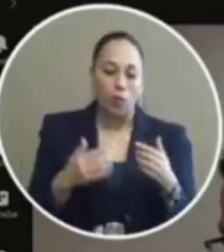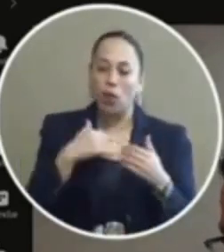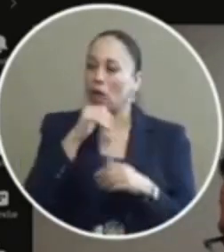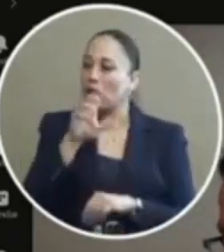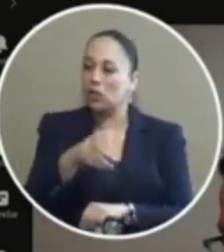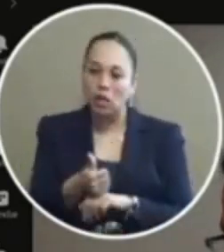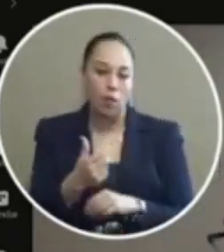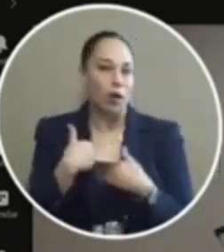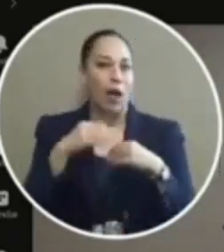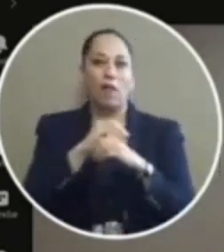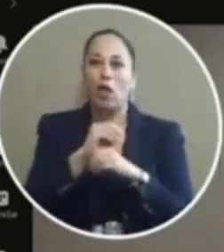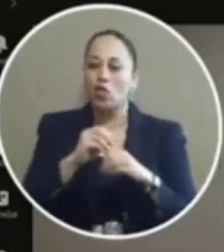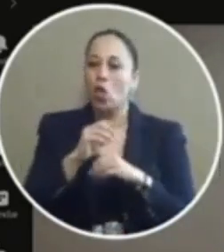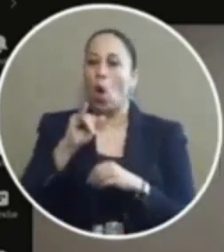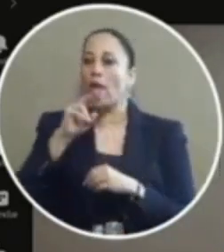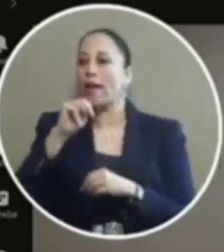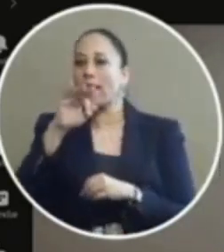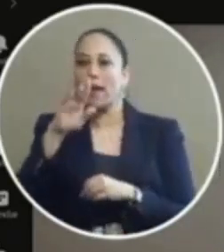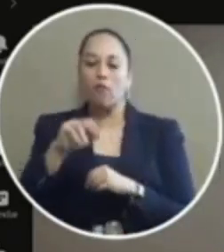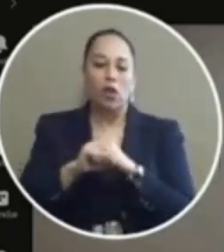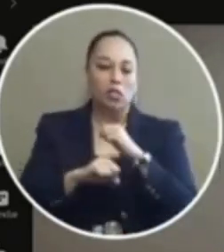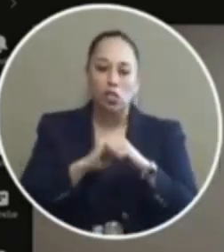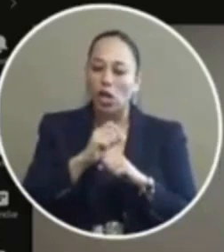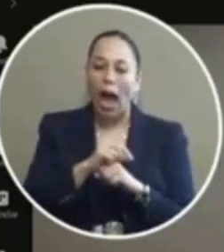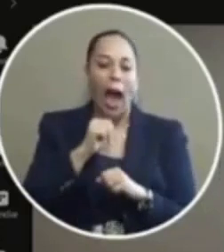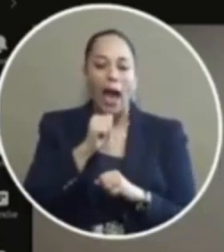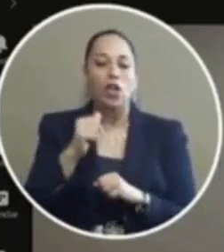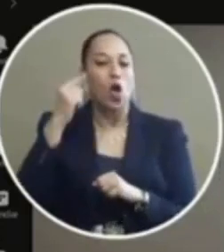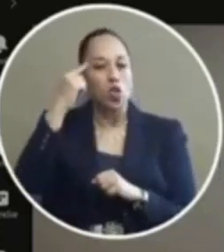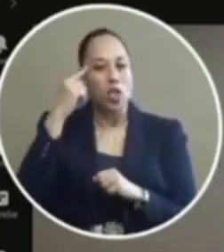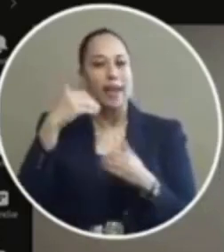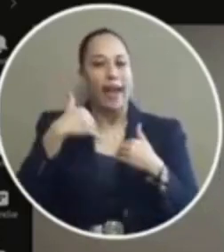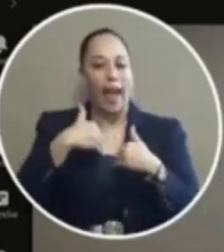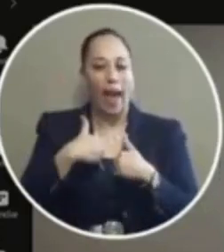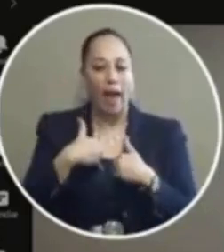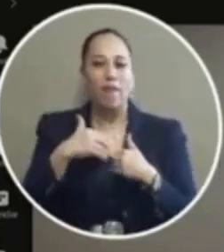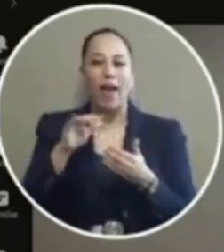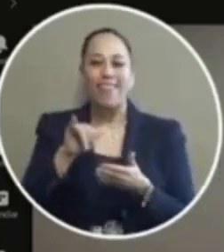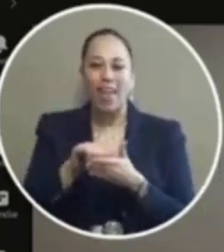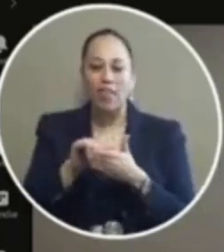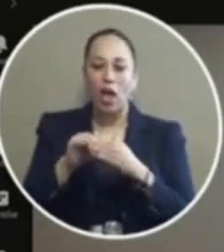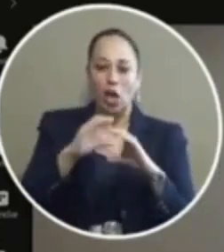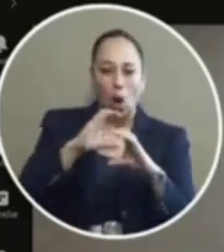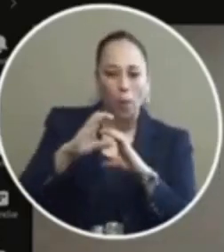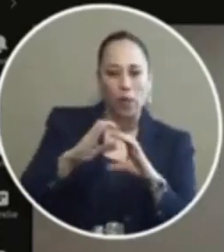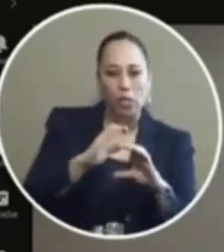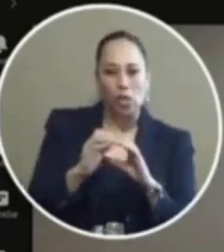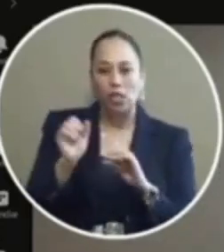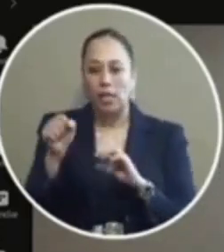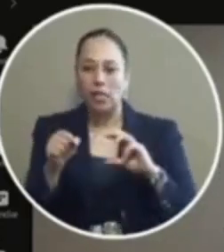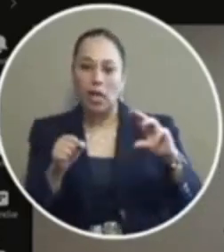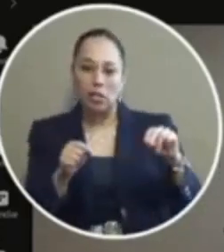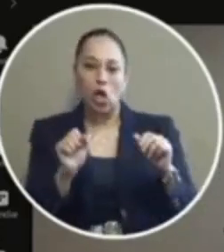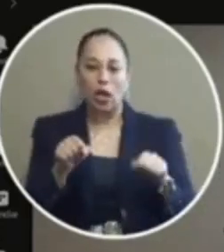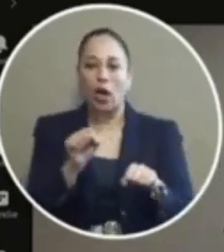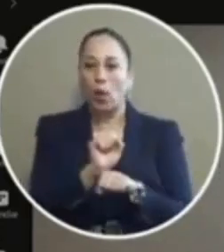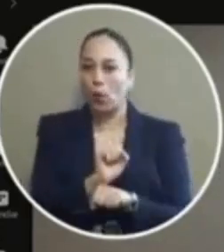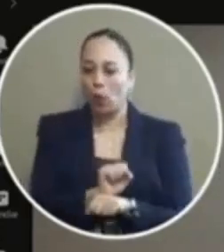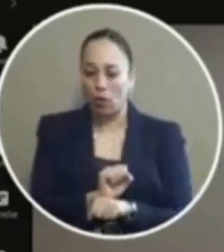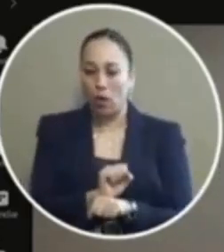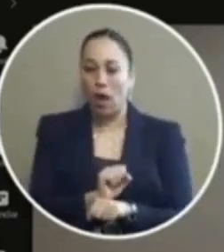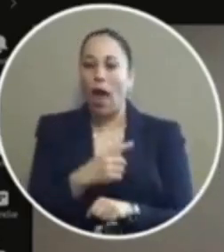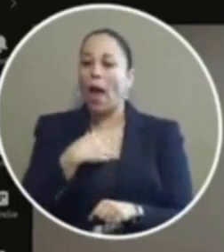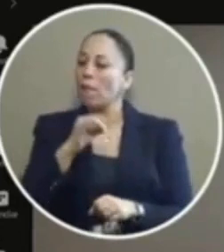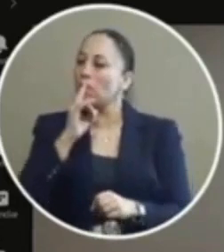up to do it we don't have the infrastructure so i don't consider that having had the conversation as to whether or not this can work i